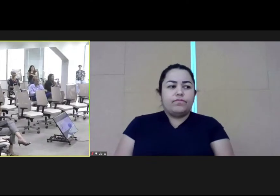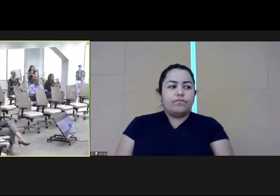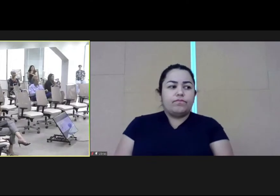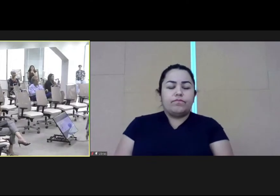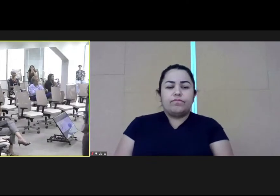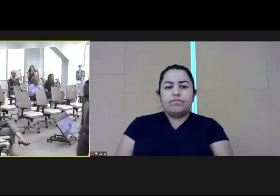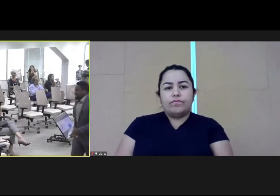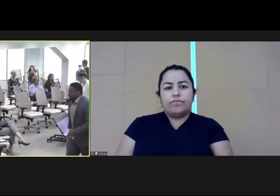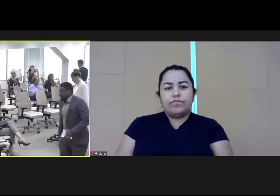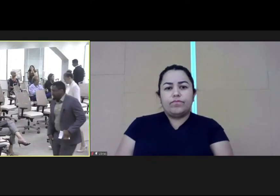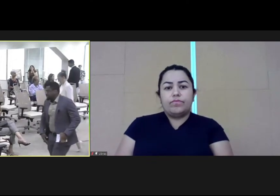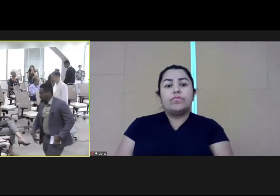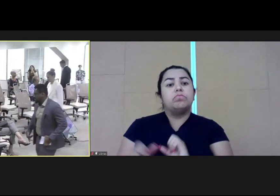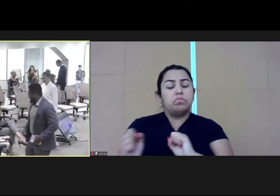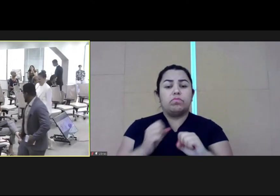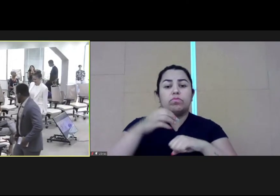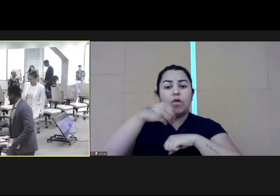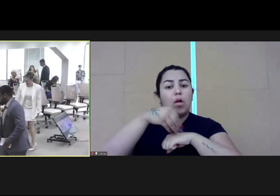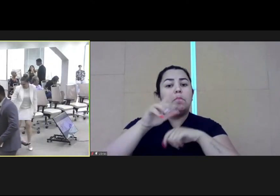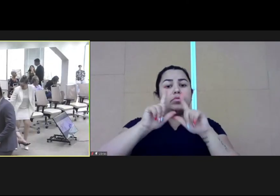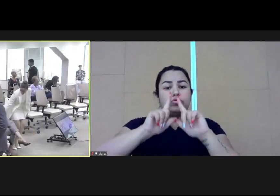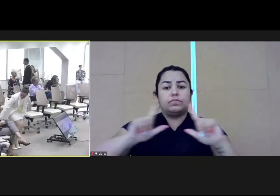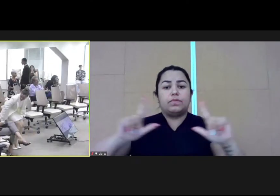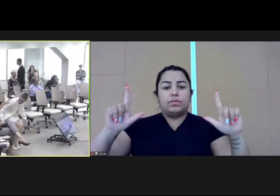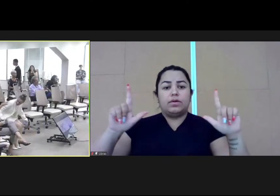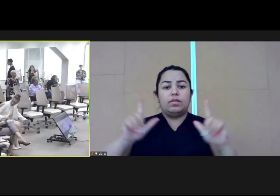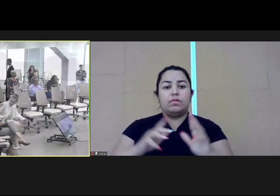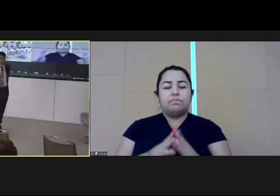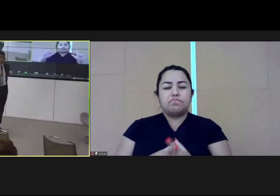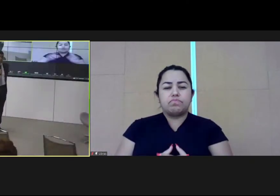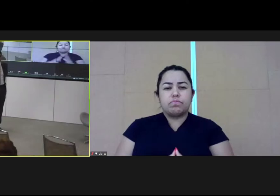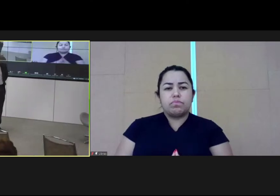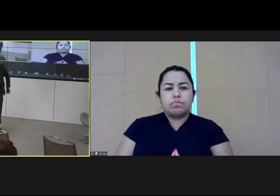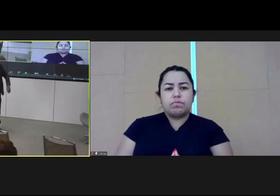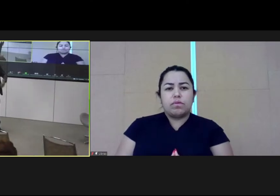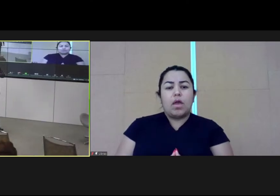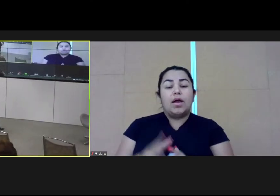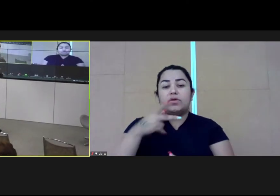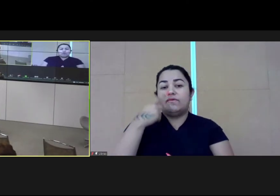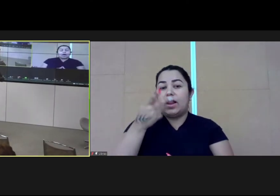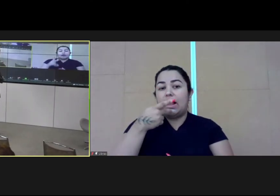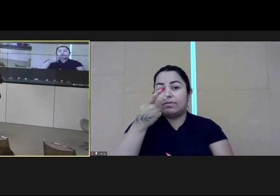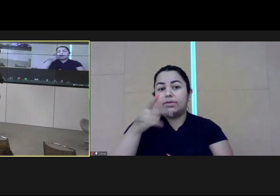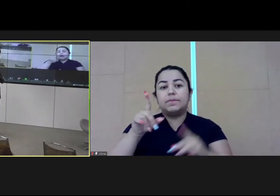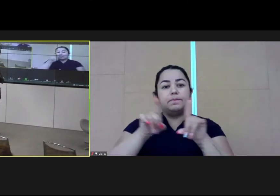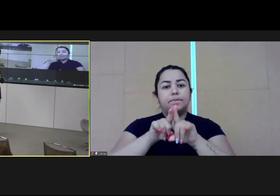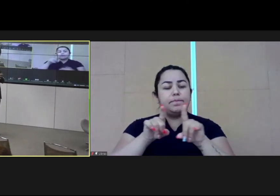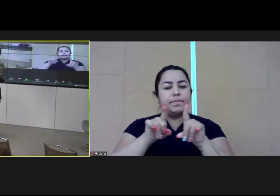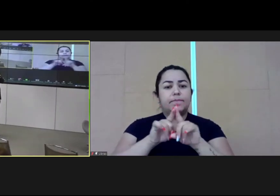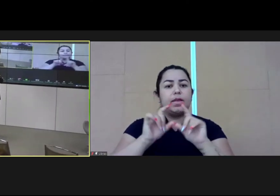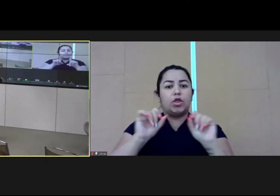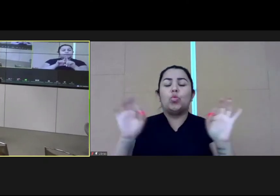So like to ask all of you to I would like to ask for you to share the screen.